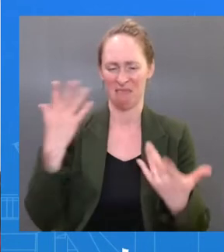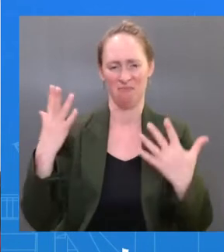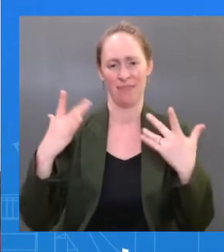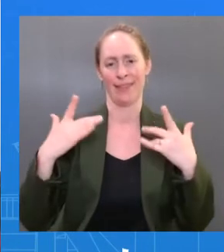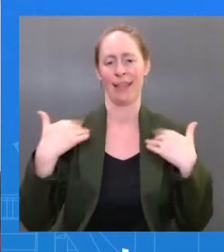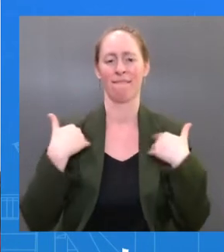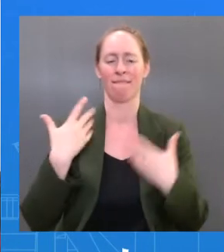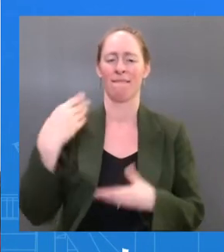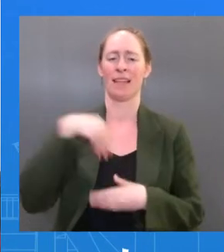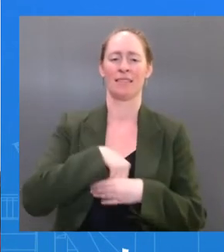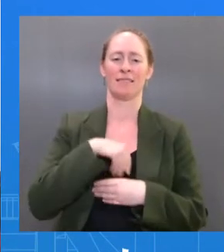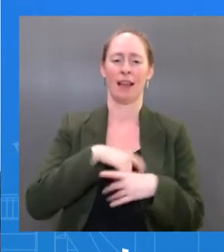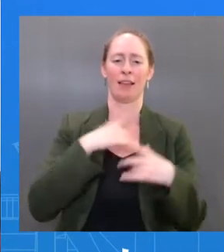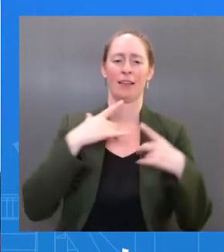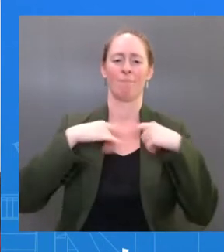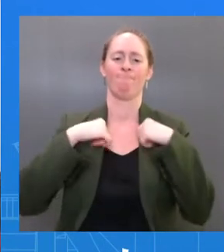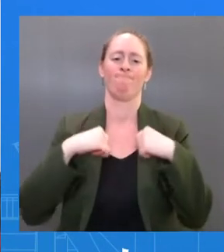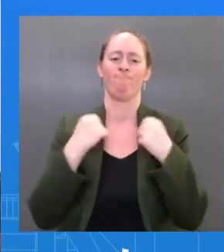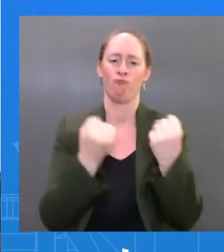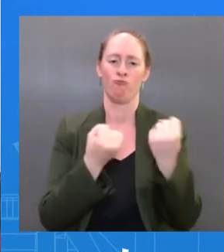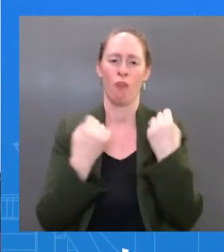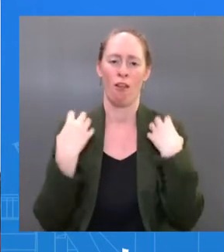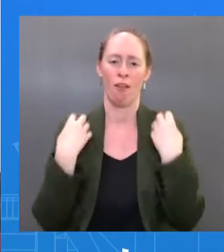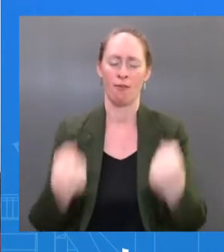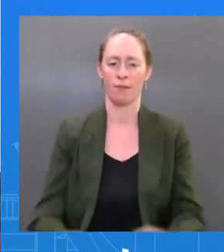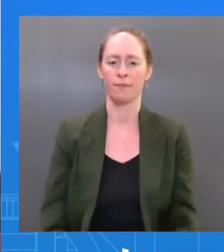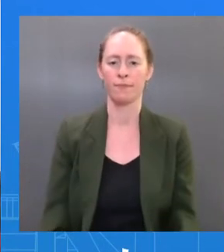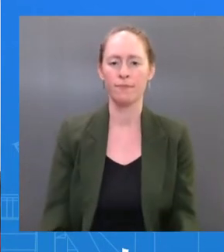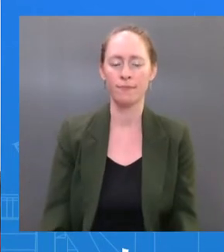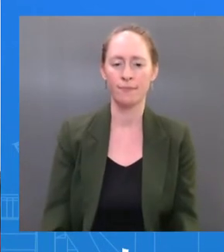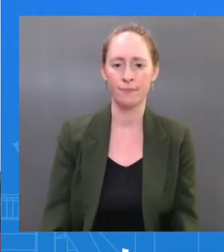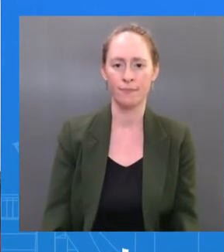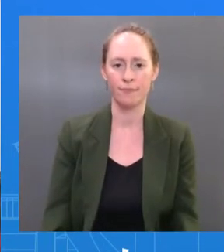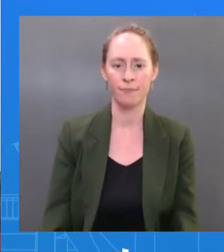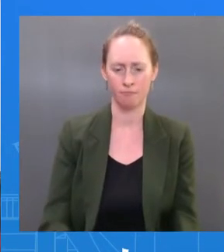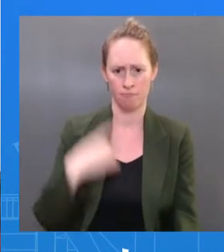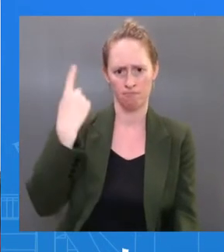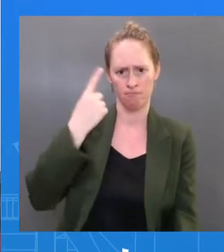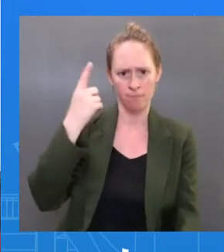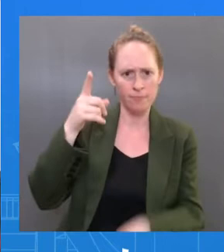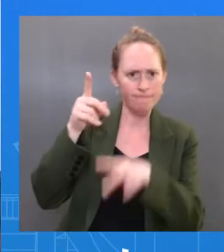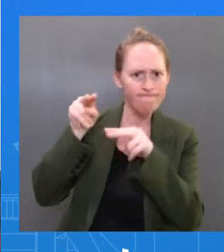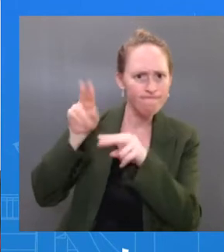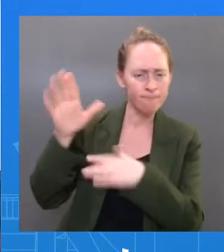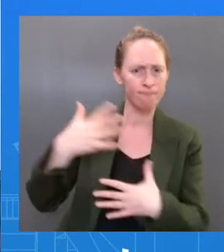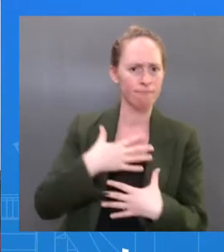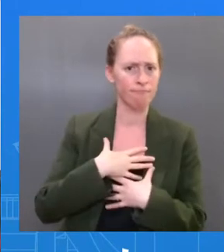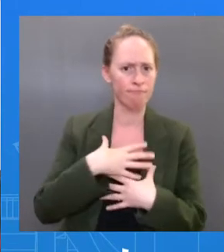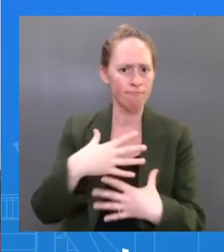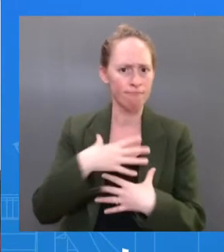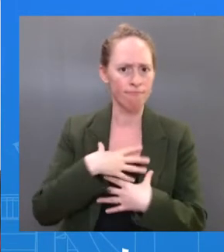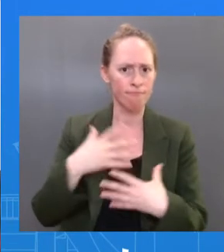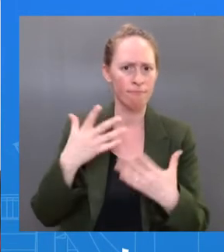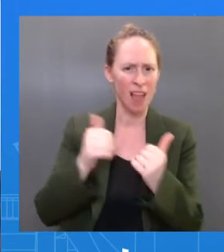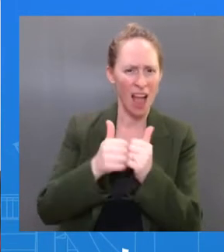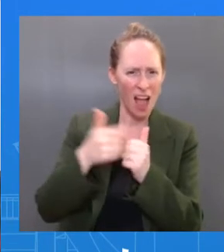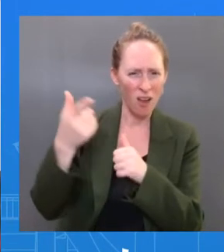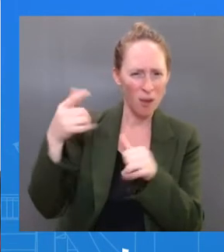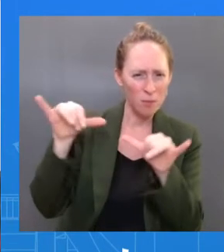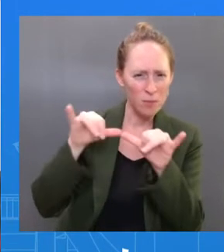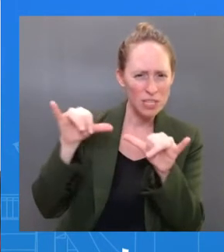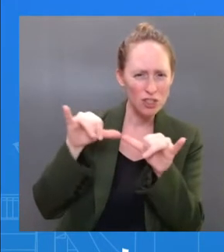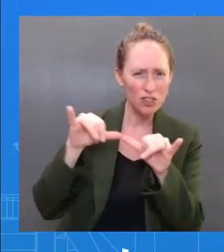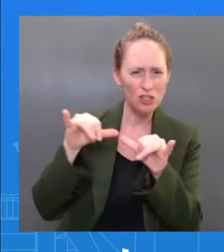something that will be done a couple times a day. Just walk us through a few of the oxygen levels and the concern that could raise. Yeah.